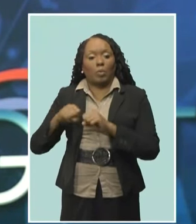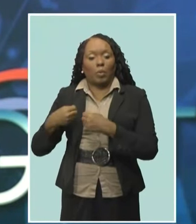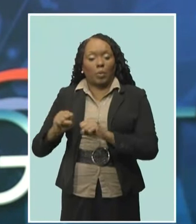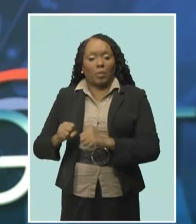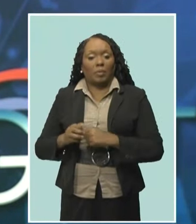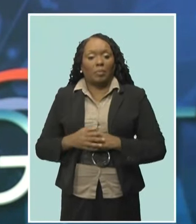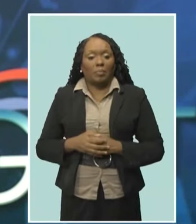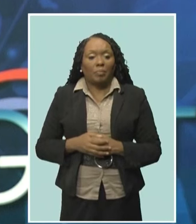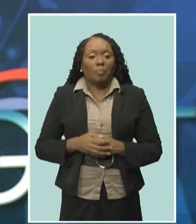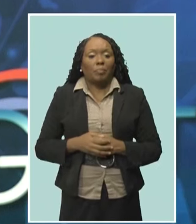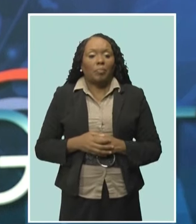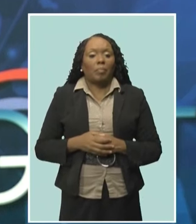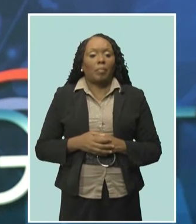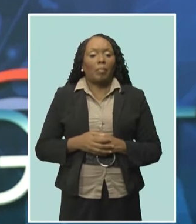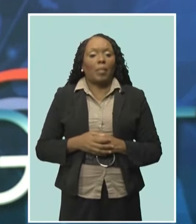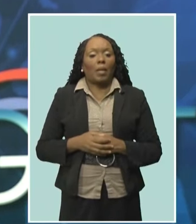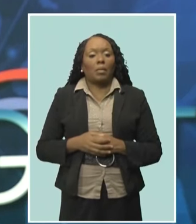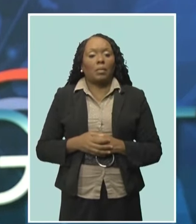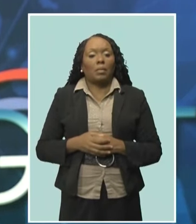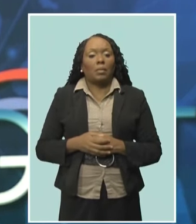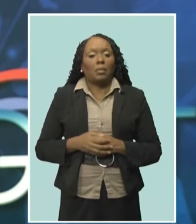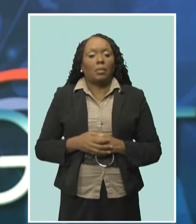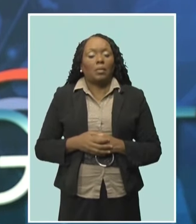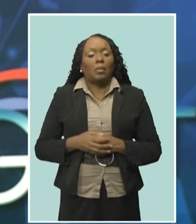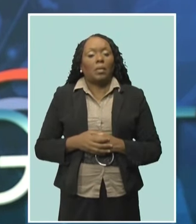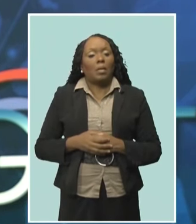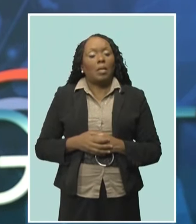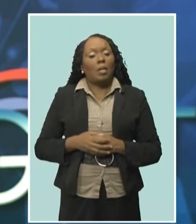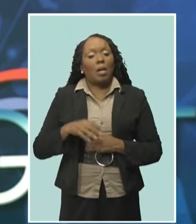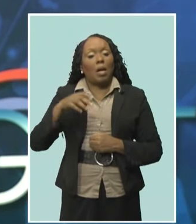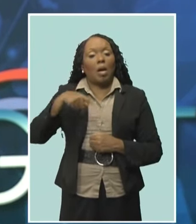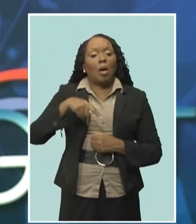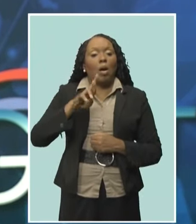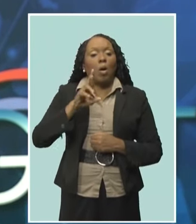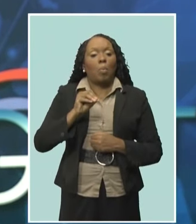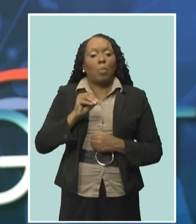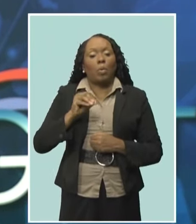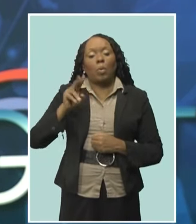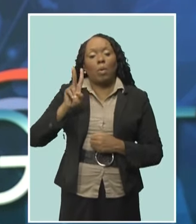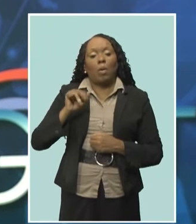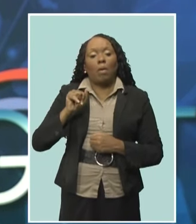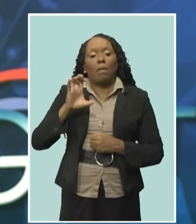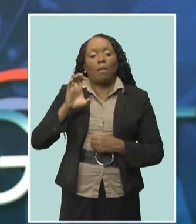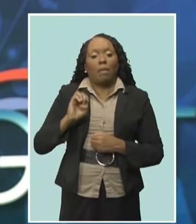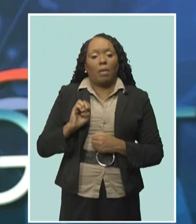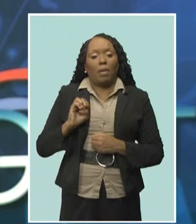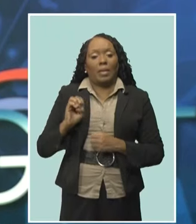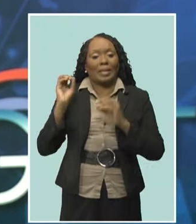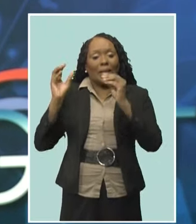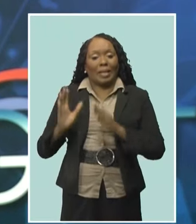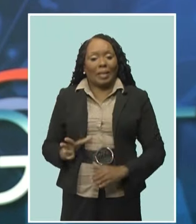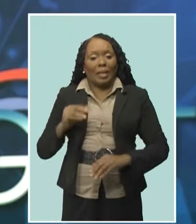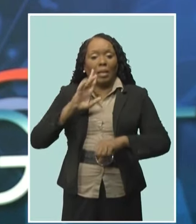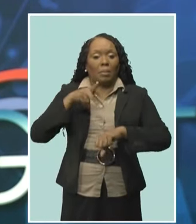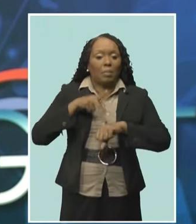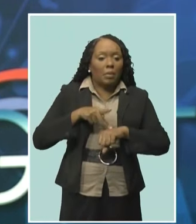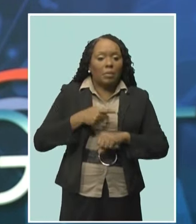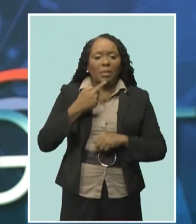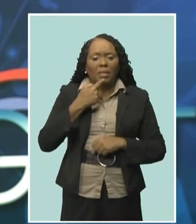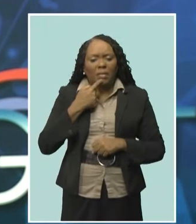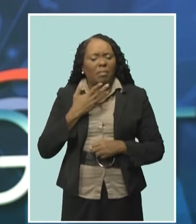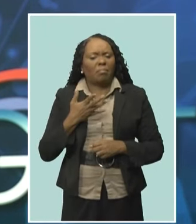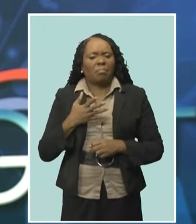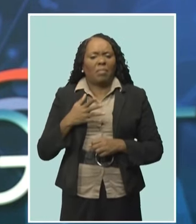-Chancellor and Principal of Global Campus, Dr. Francis Severin, says with workforce training evolving, the areas of artificial